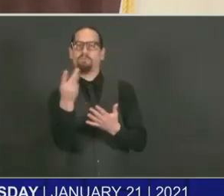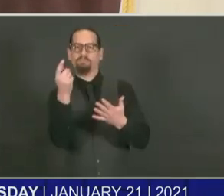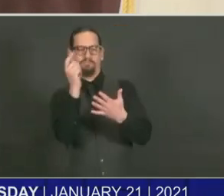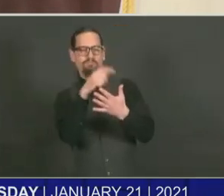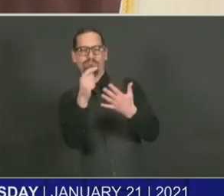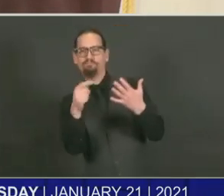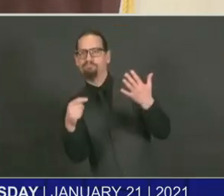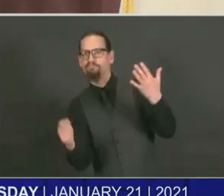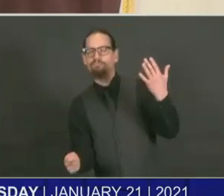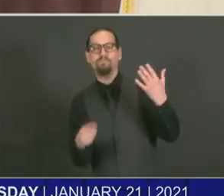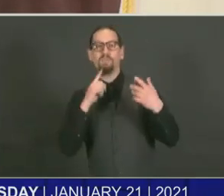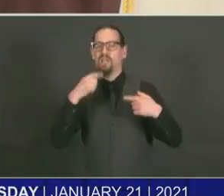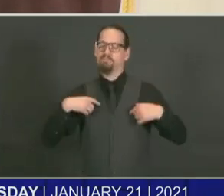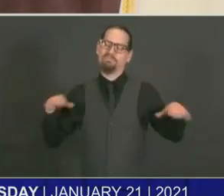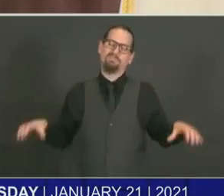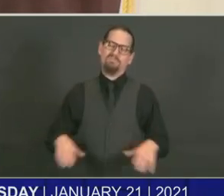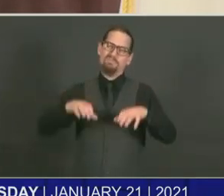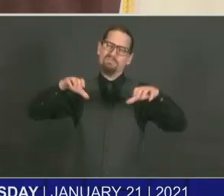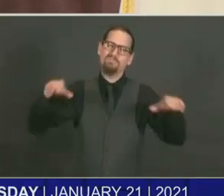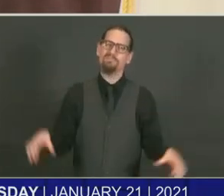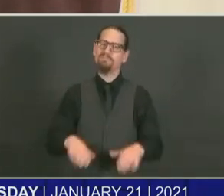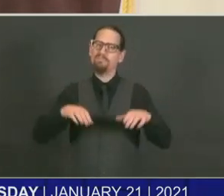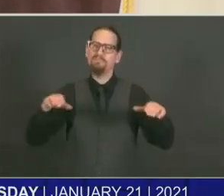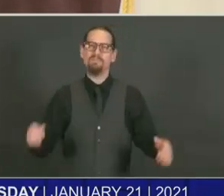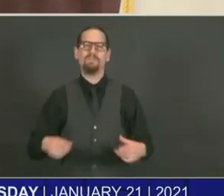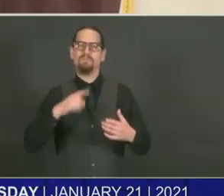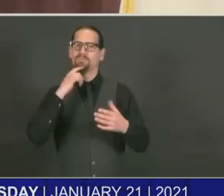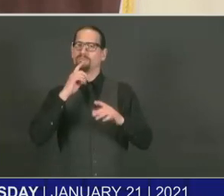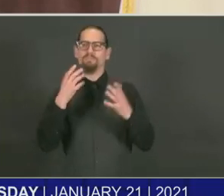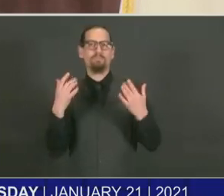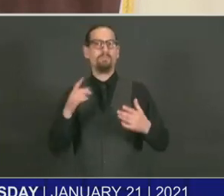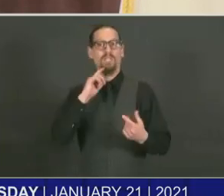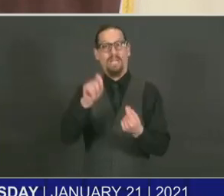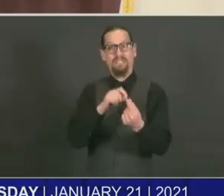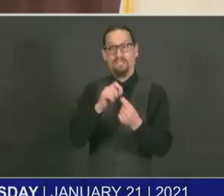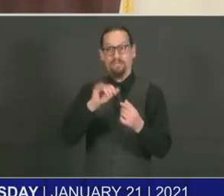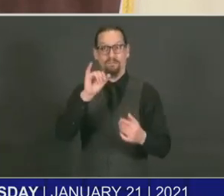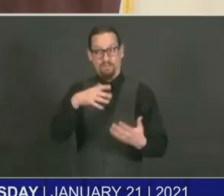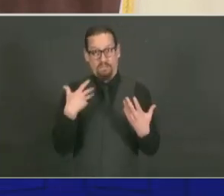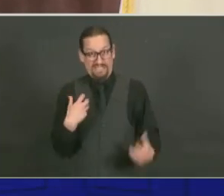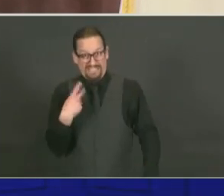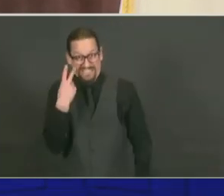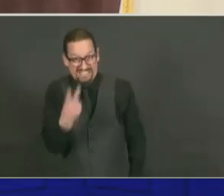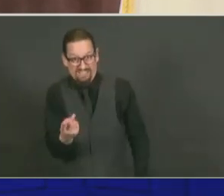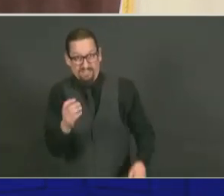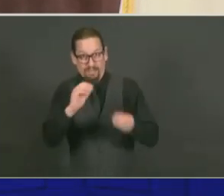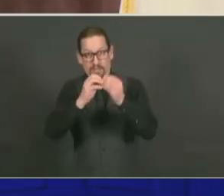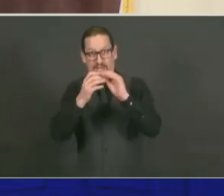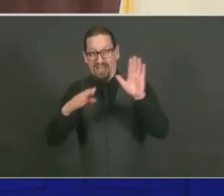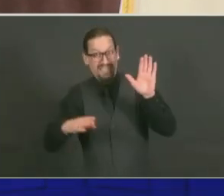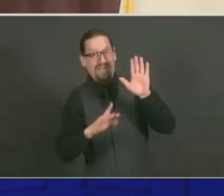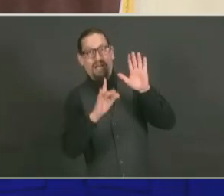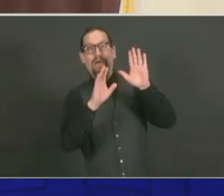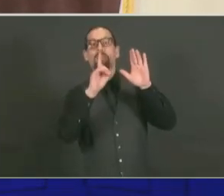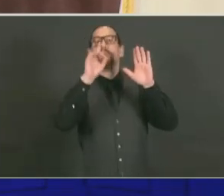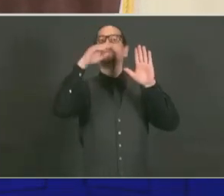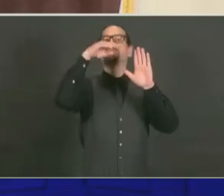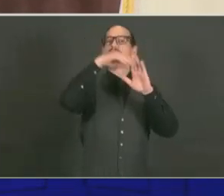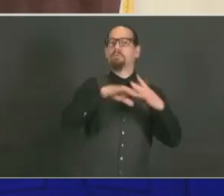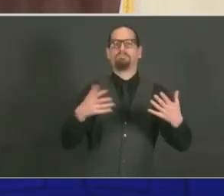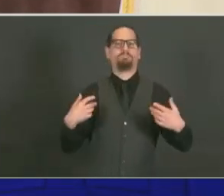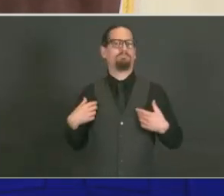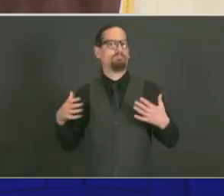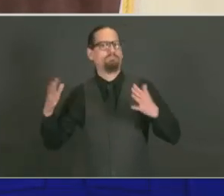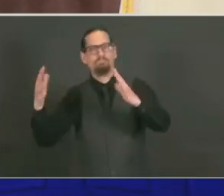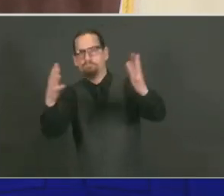we have put into this happening. It's exactly the direction that we've wanted to go. It's a huge credit to Governor Raimondo